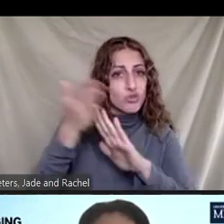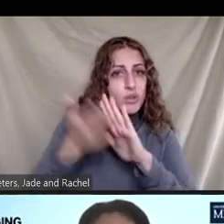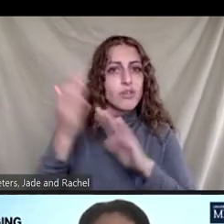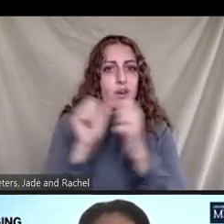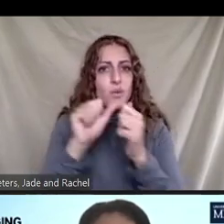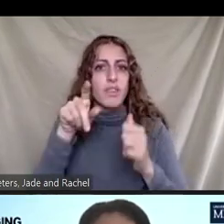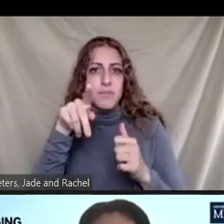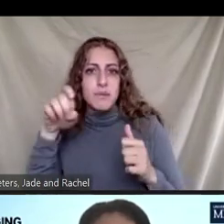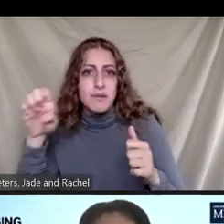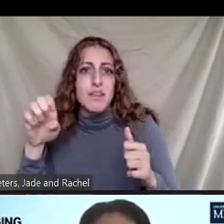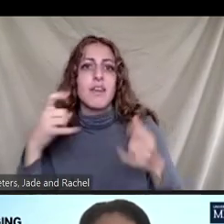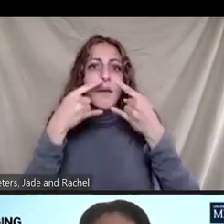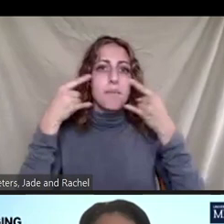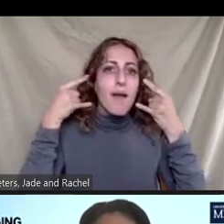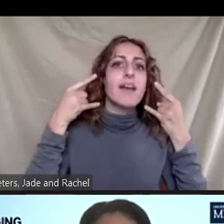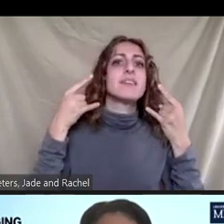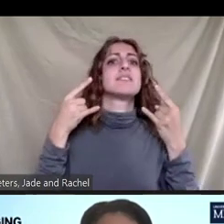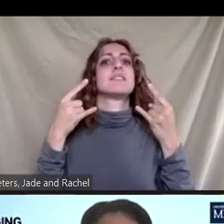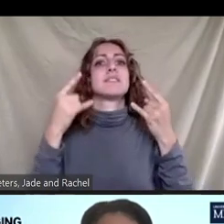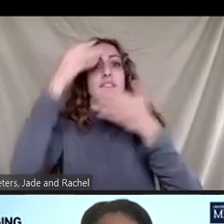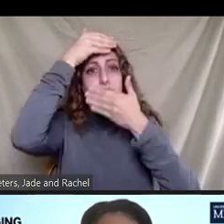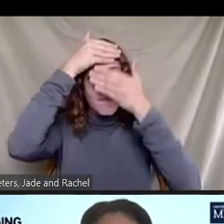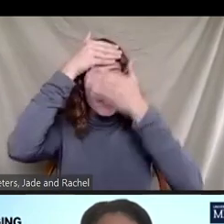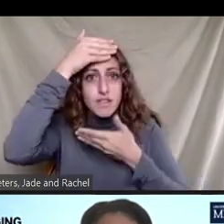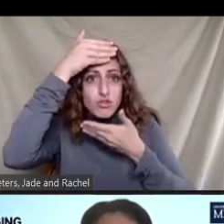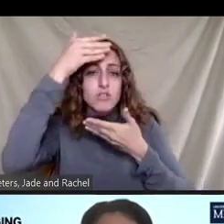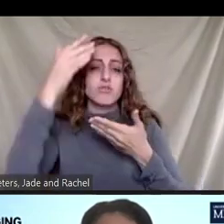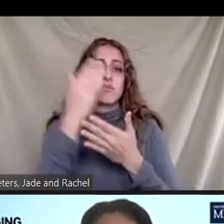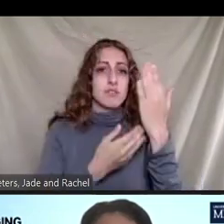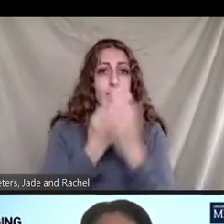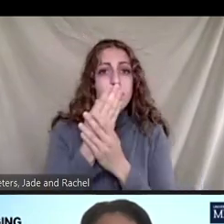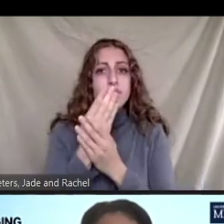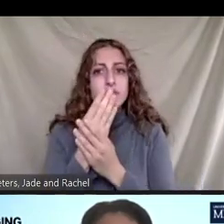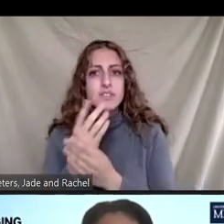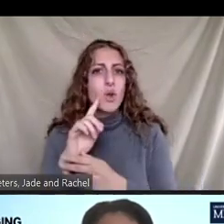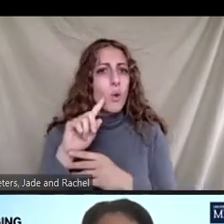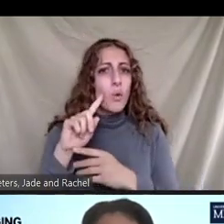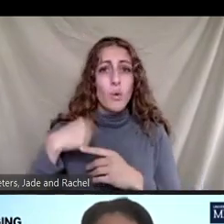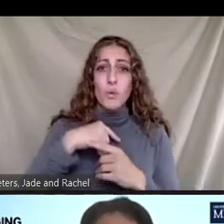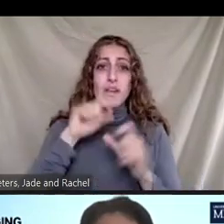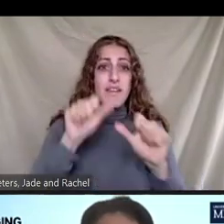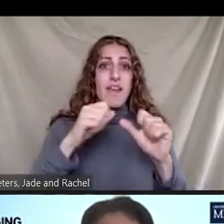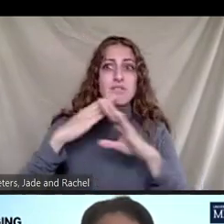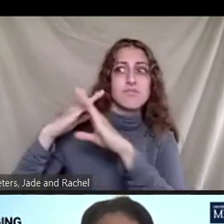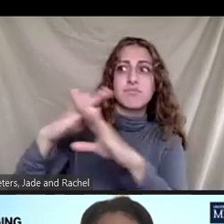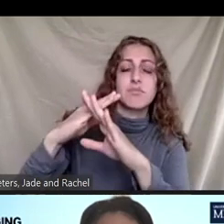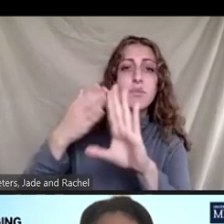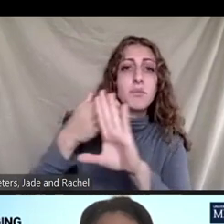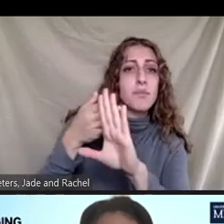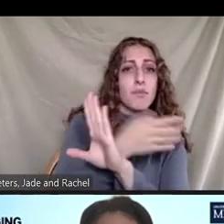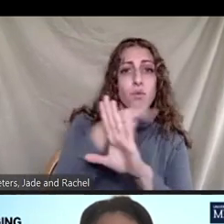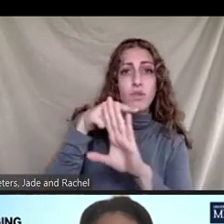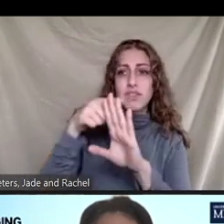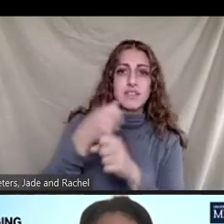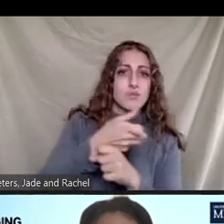contain plastics, especially as their use is normalized. So what can be done to get ahead of this before this debris makes its way to rivers and